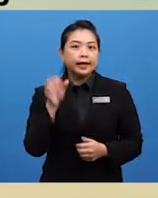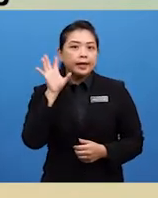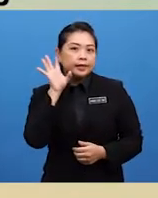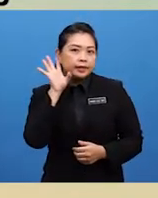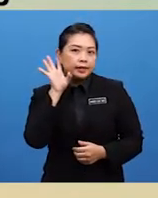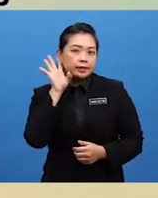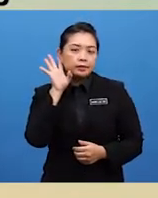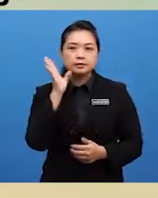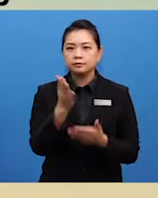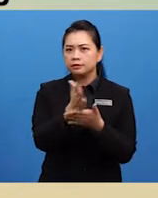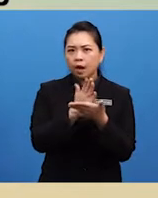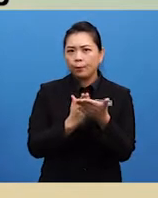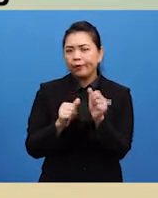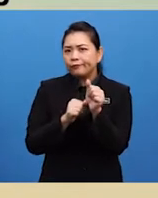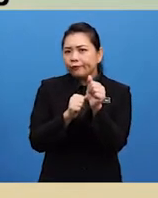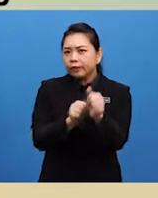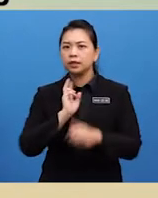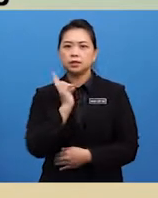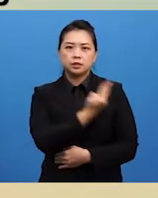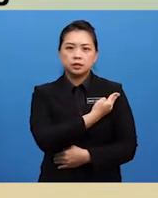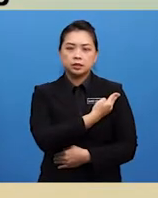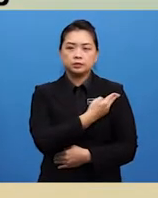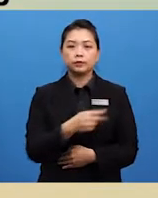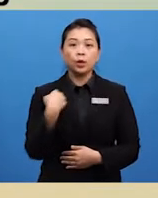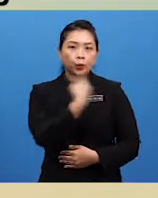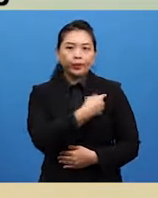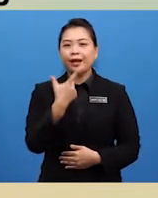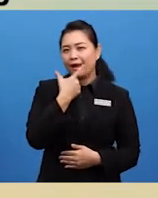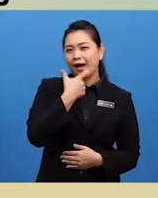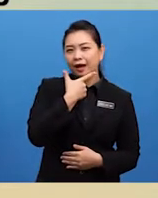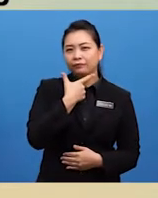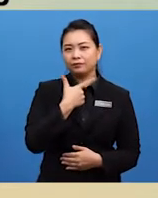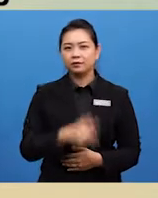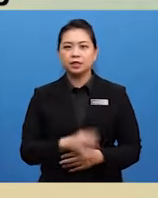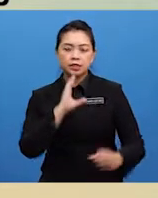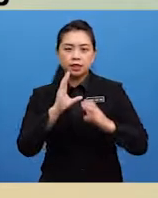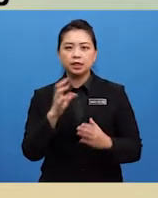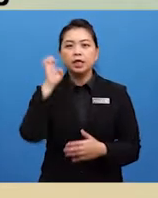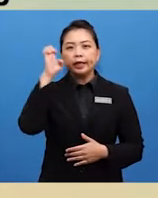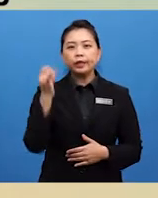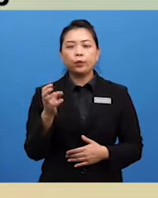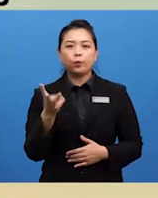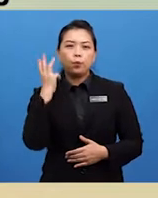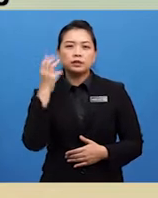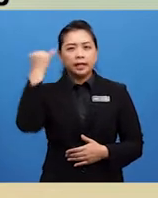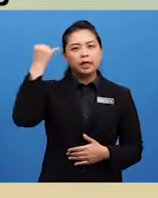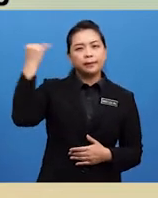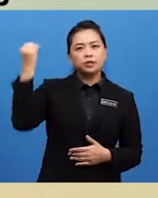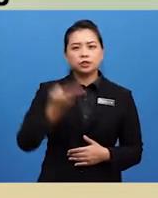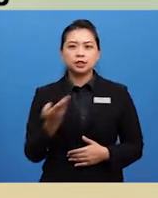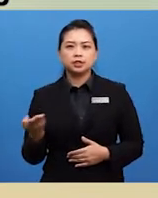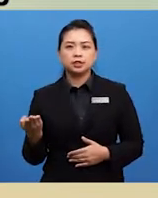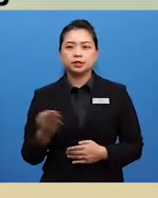someone following us. We laughed it off, saying he was imagining things.